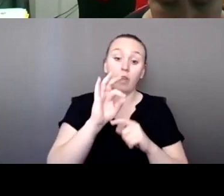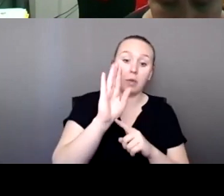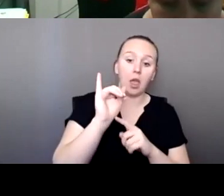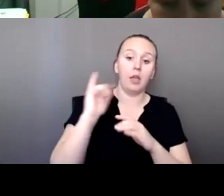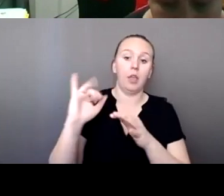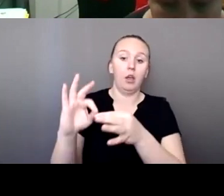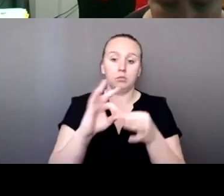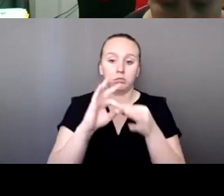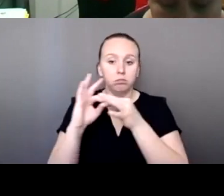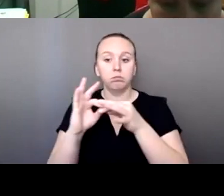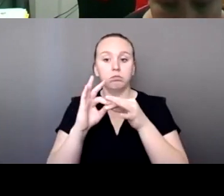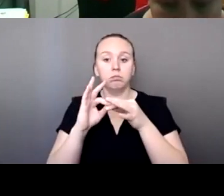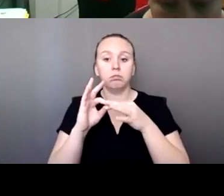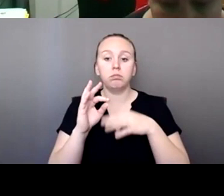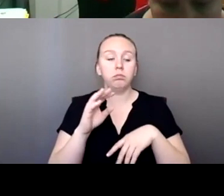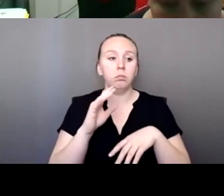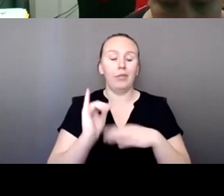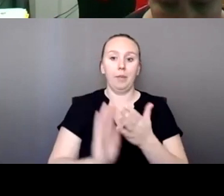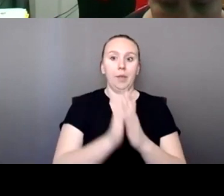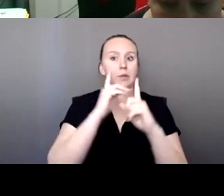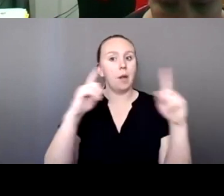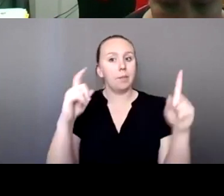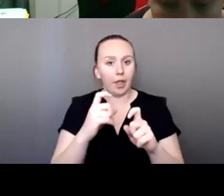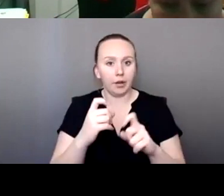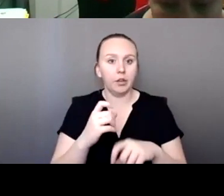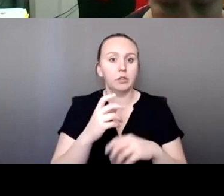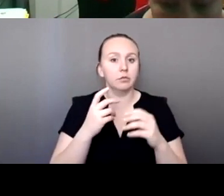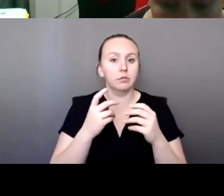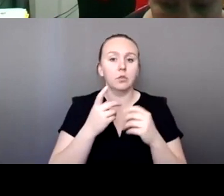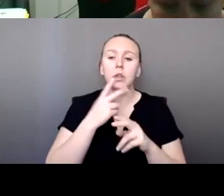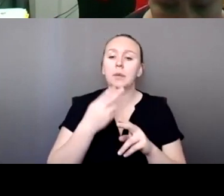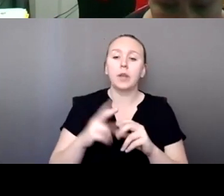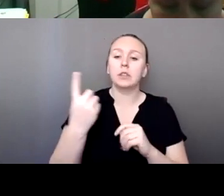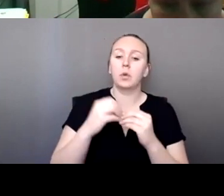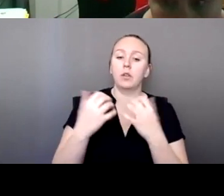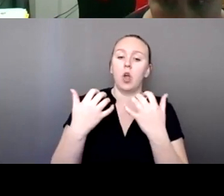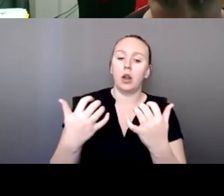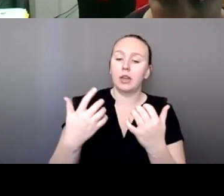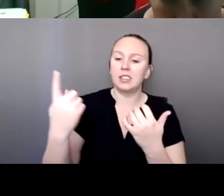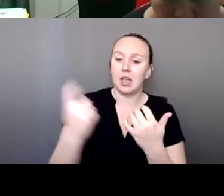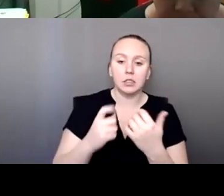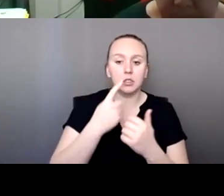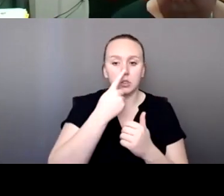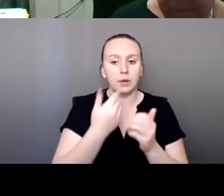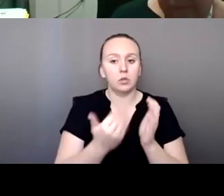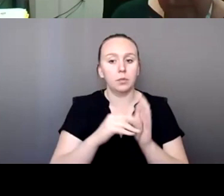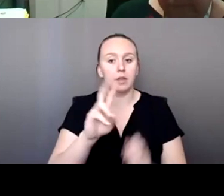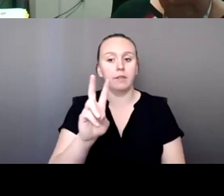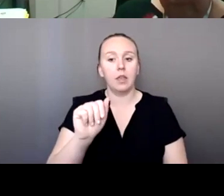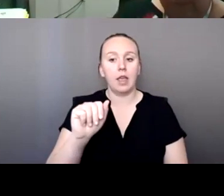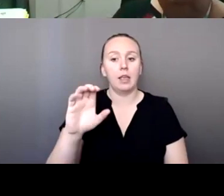things get really complicated. Um, I really quick, somebody in the audience has asked, can you repeat what VA CPC